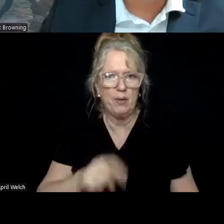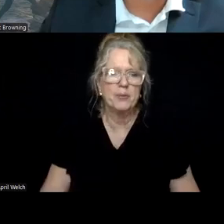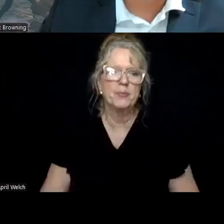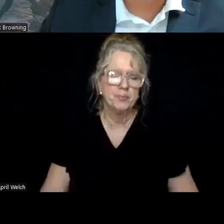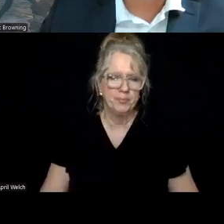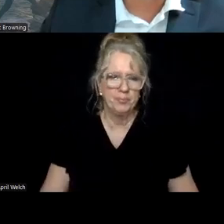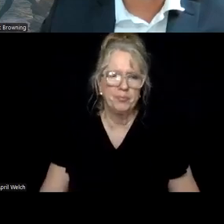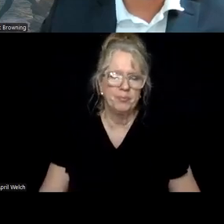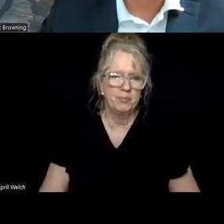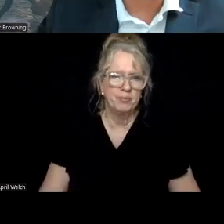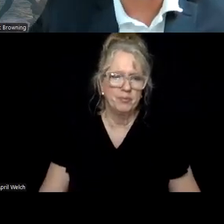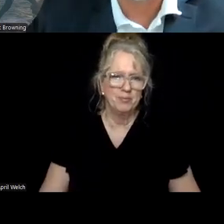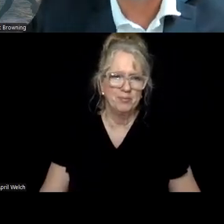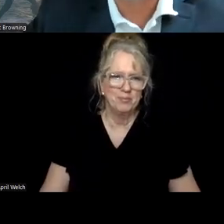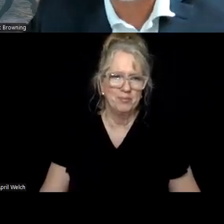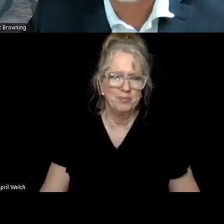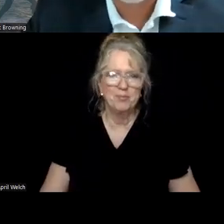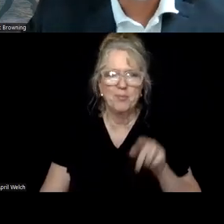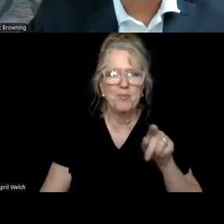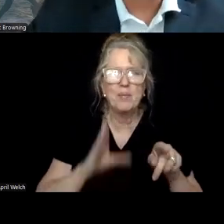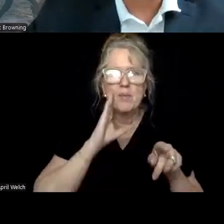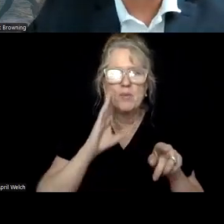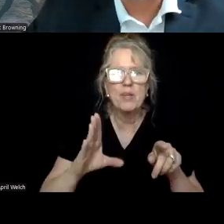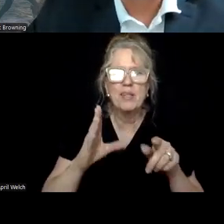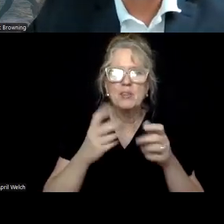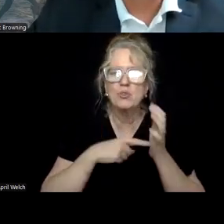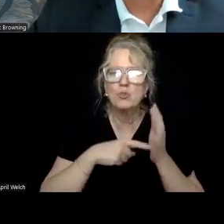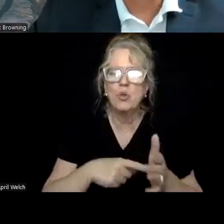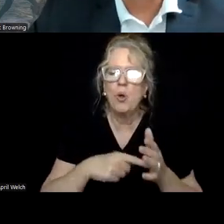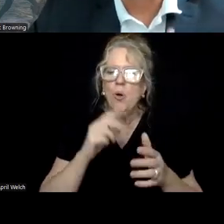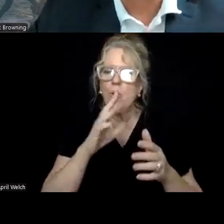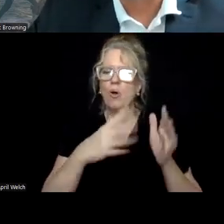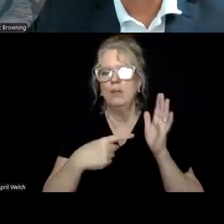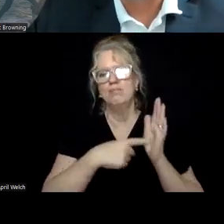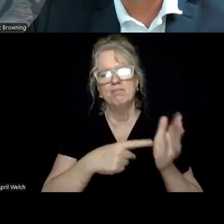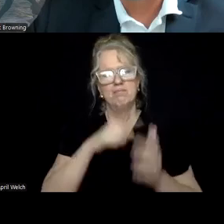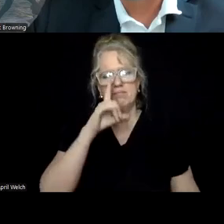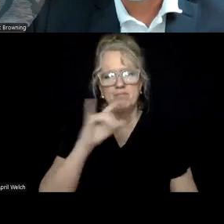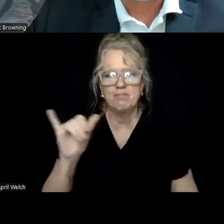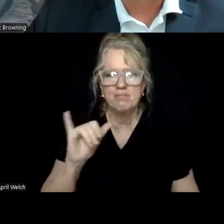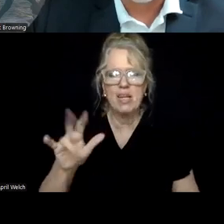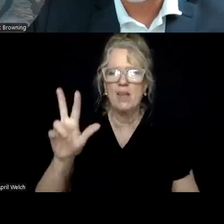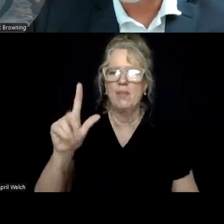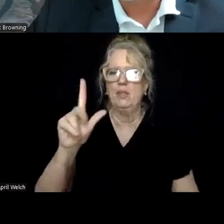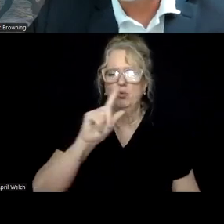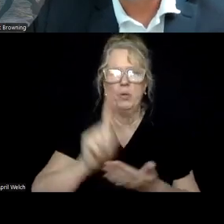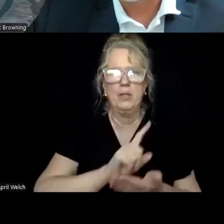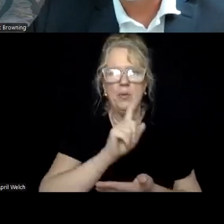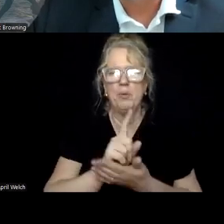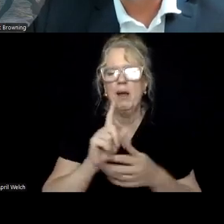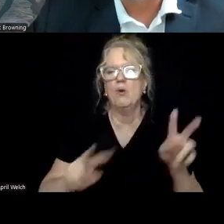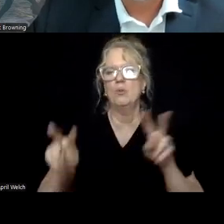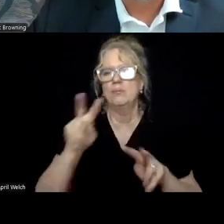And if you can see, this is an image of prototype of the typical 23 hour observation